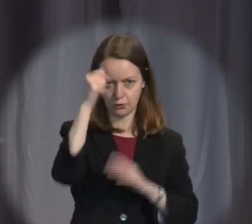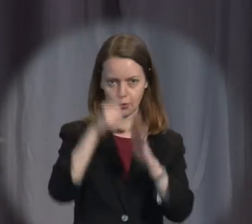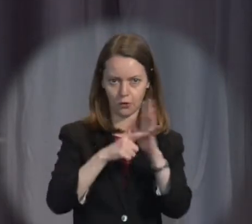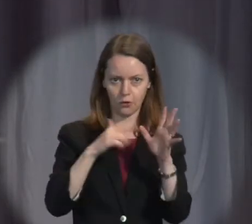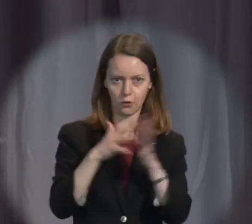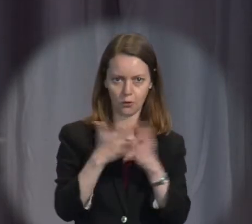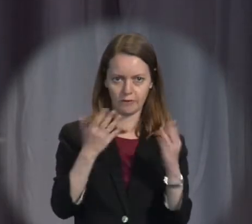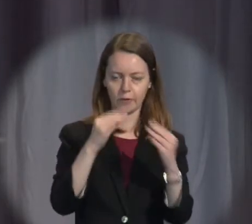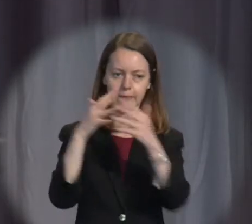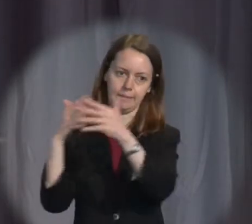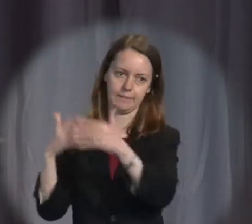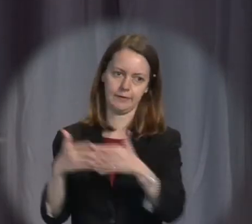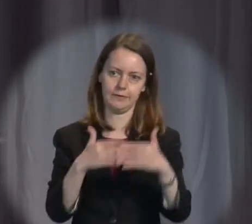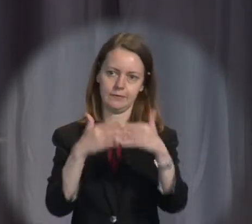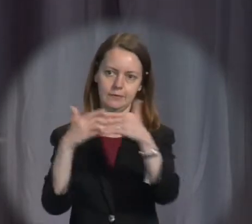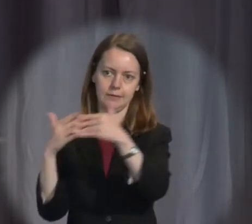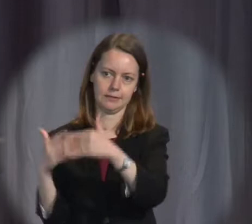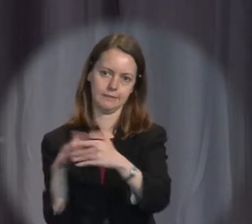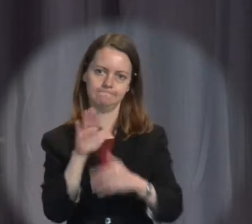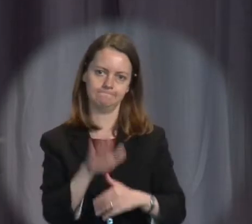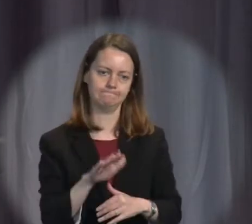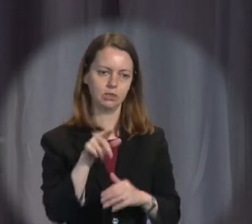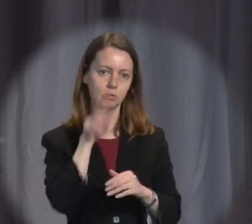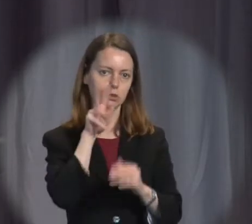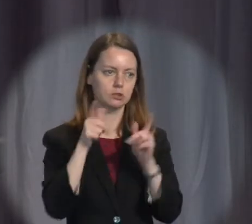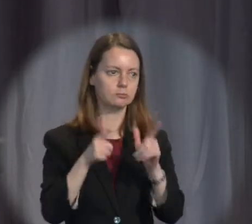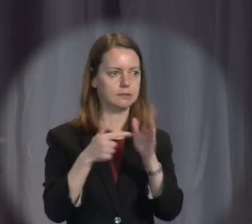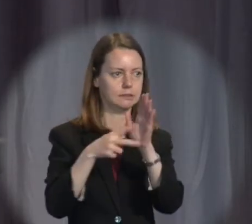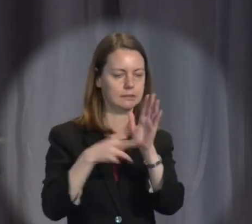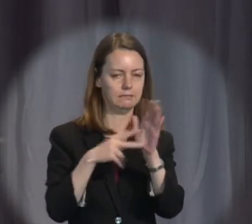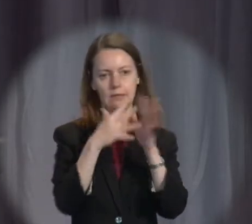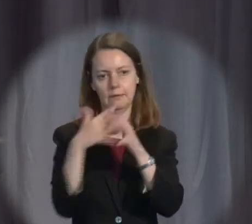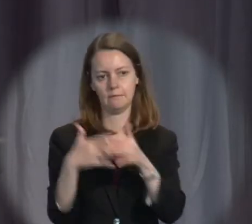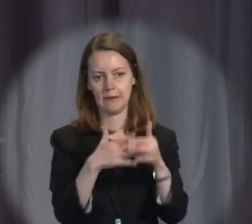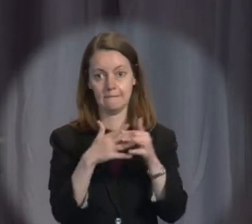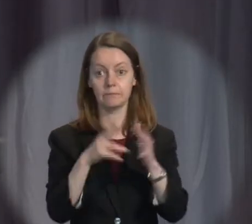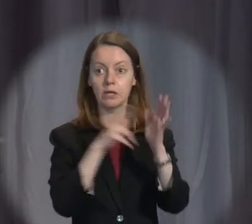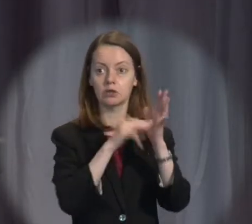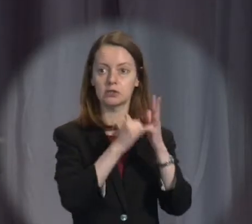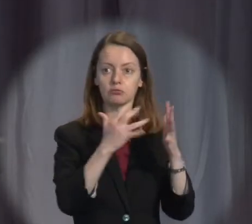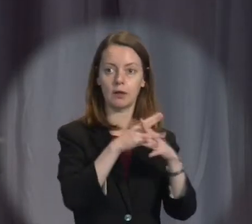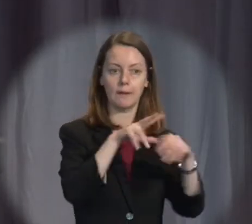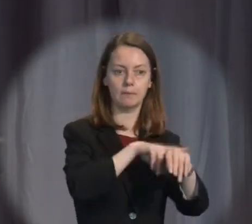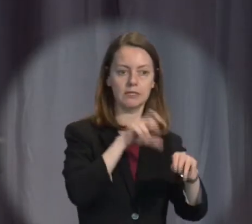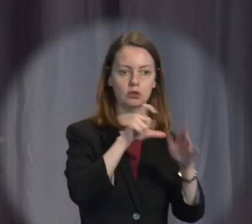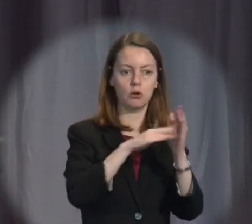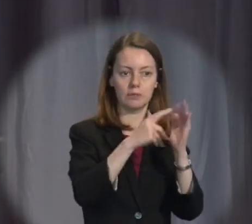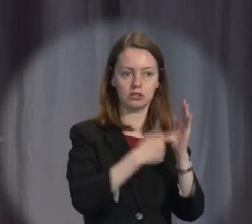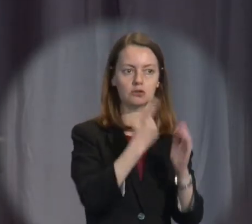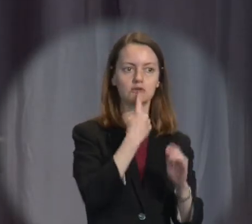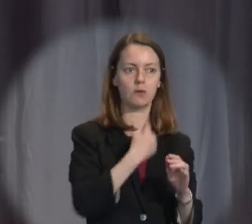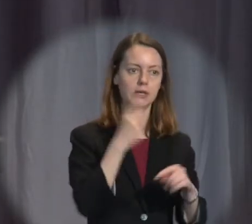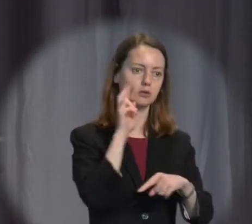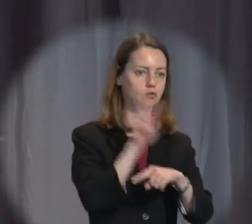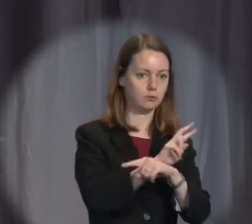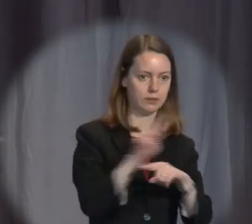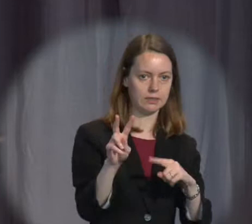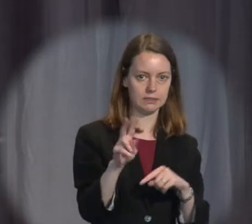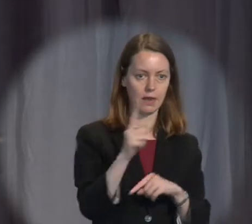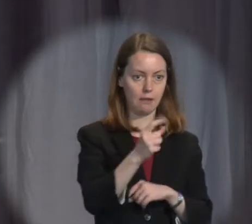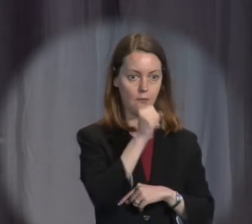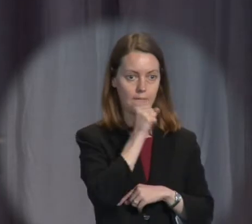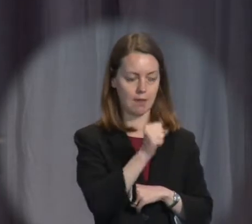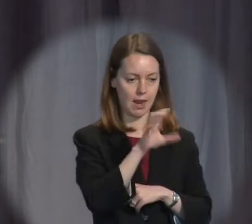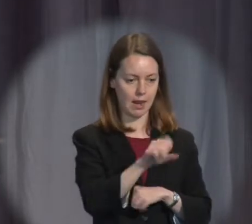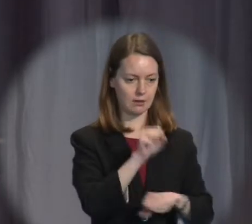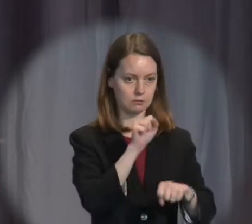than we do from anything else and I was reliably informed by a New South Wales police commissioner a couple of weeks ago that a man who was